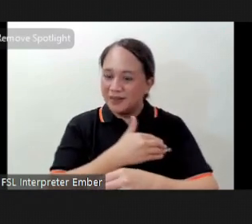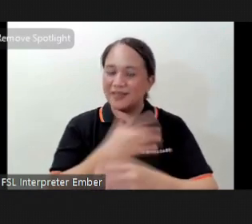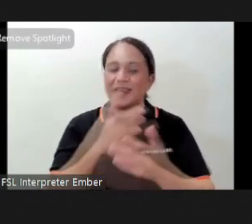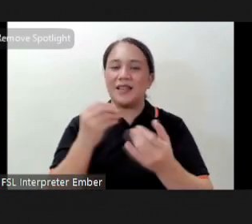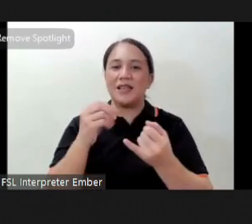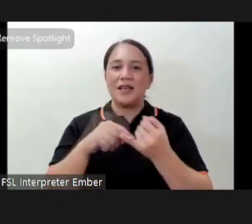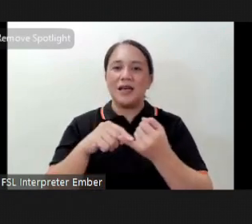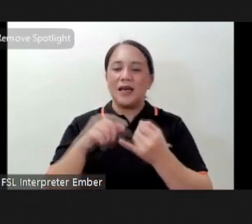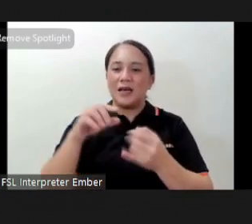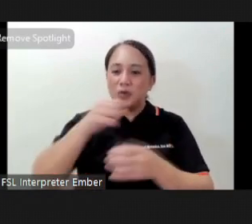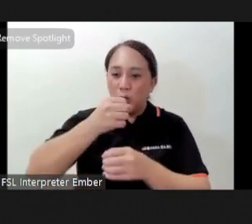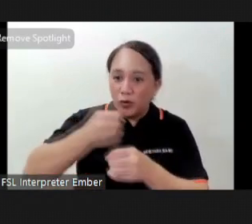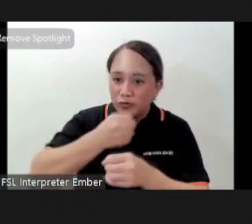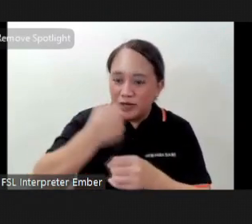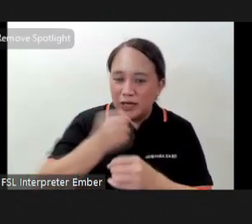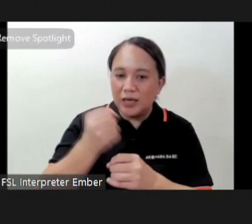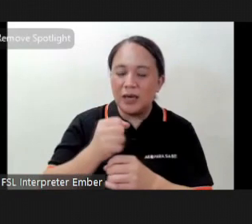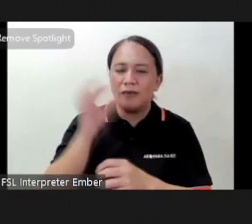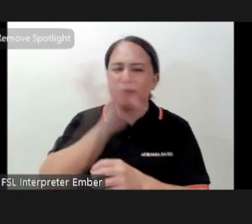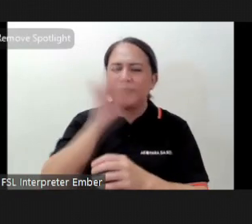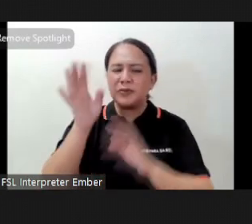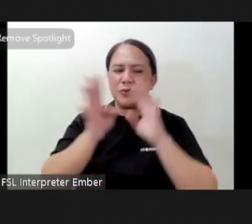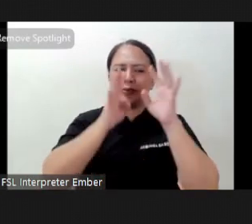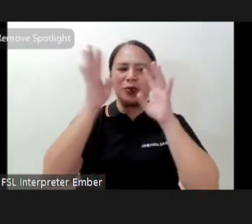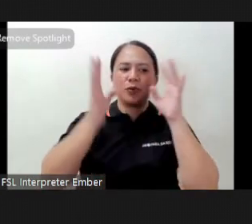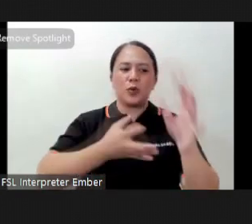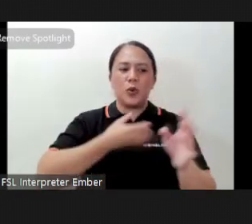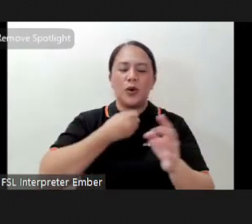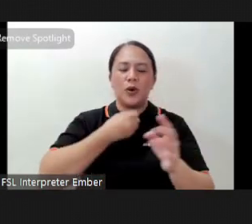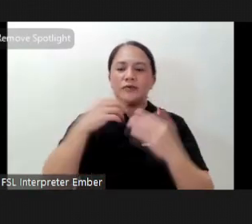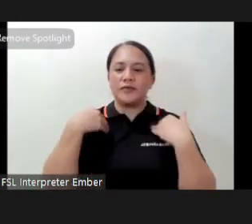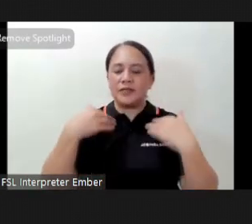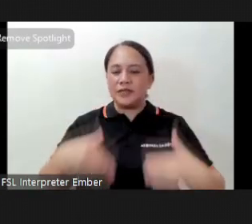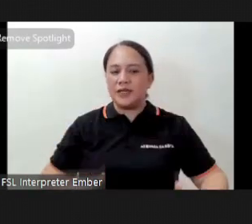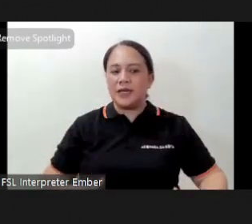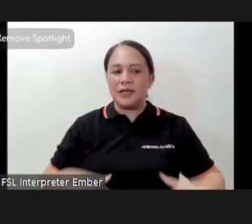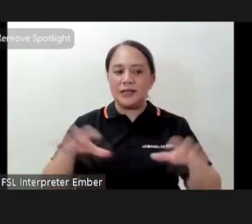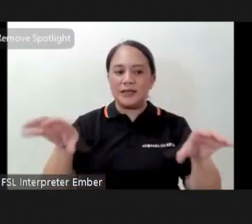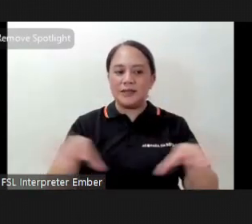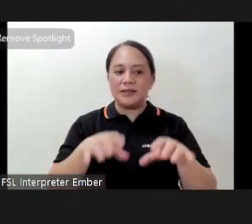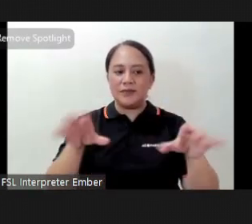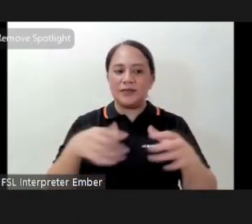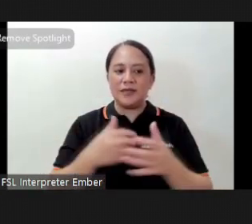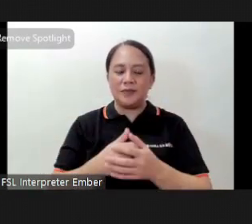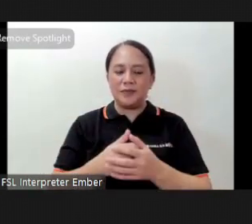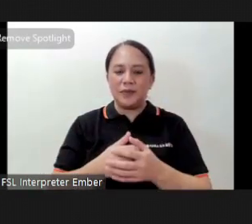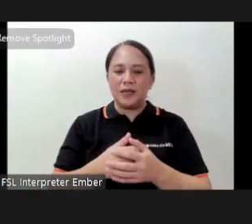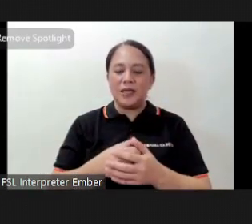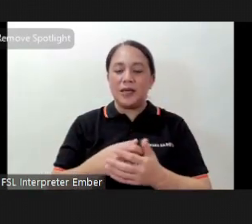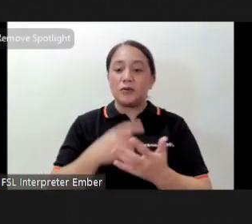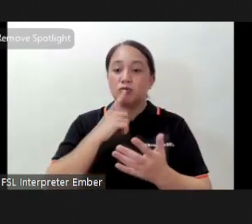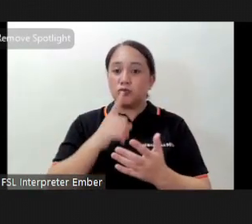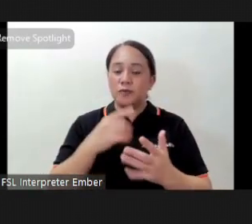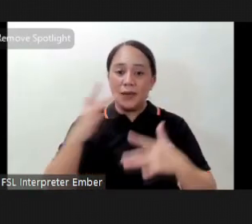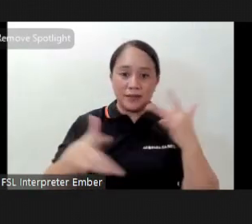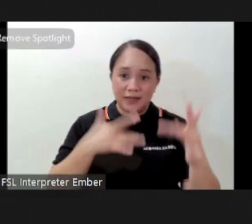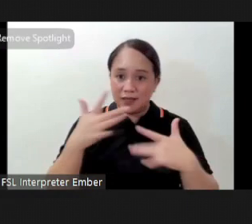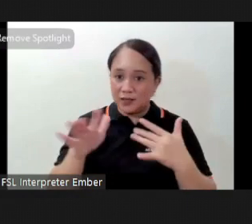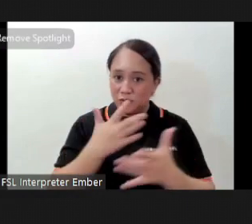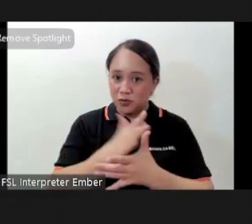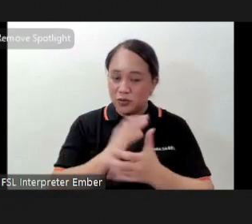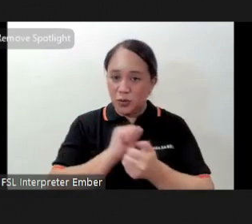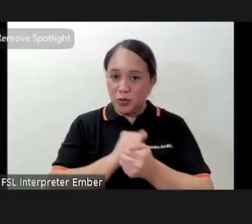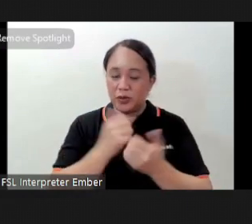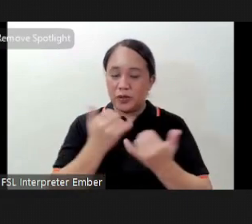Filipinos were also getting created with their own physical activity and practice so I'm thoroughly excited to share with you